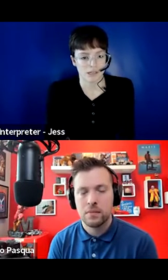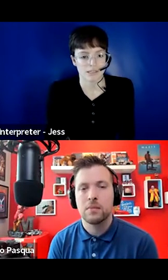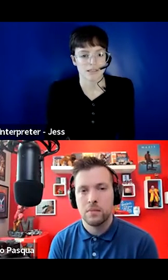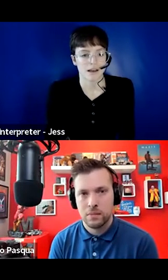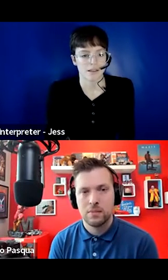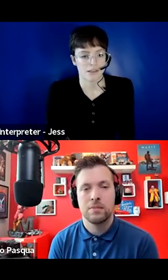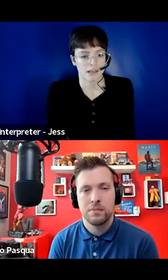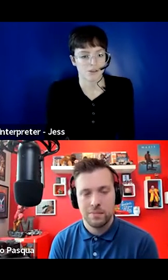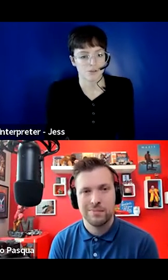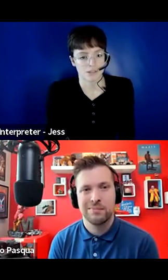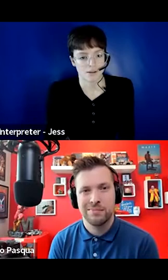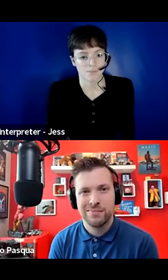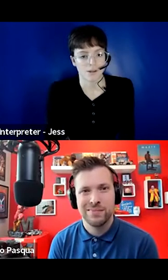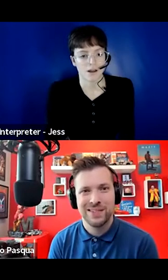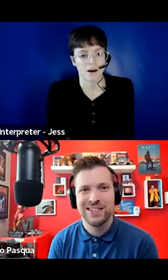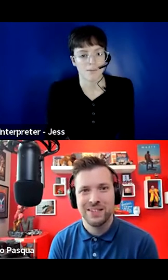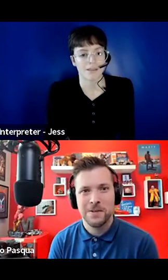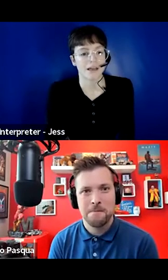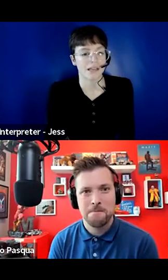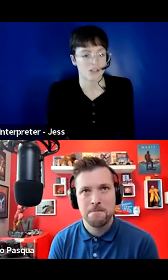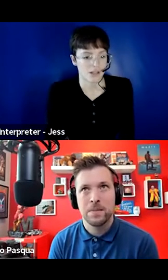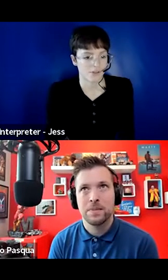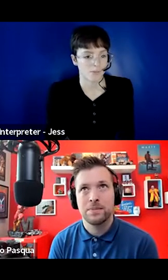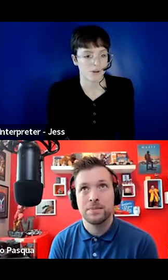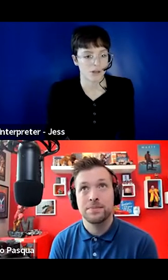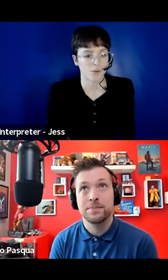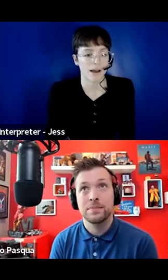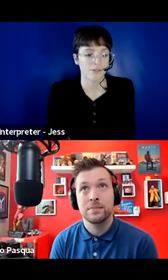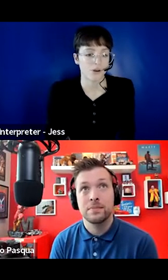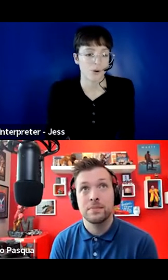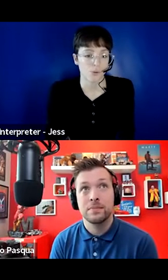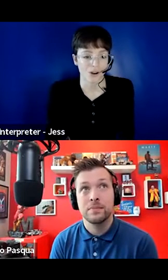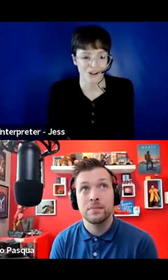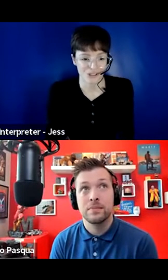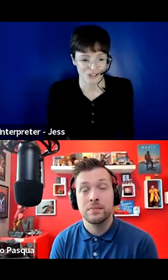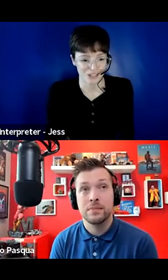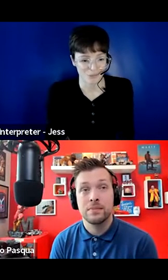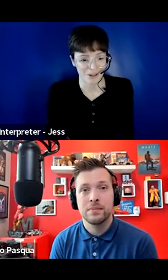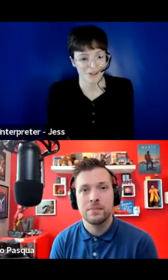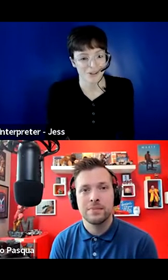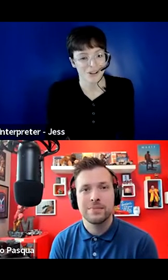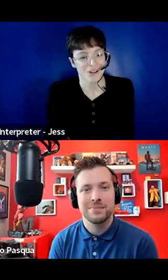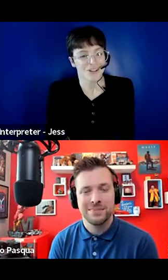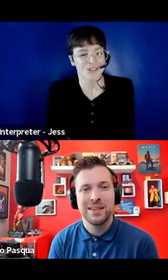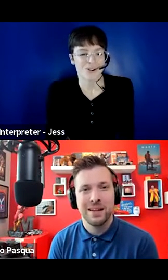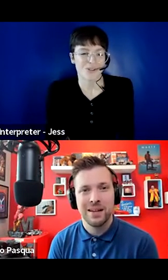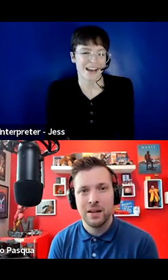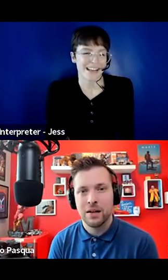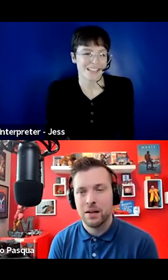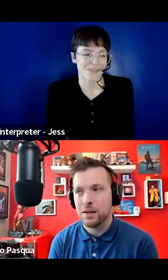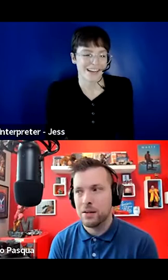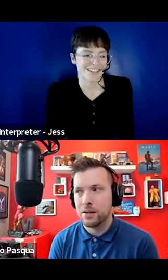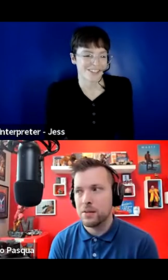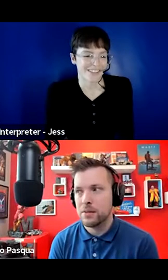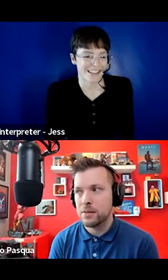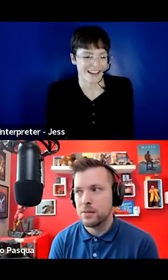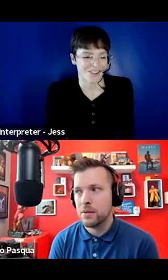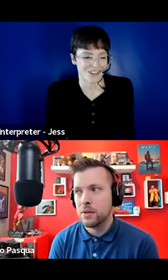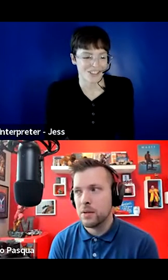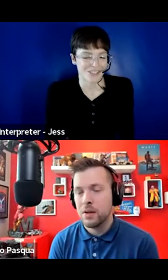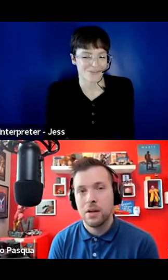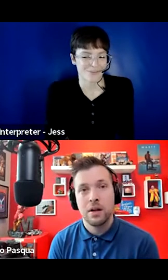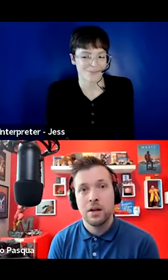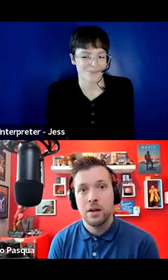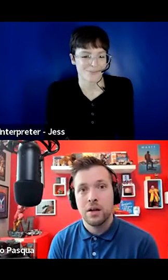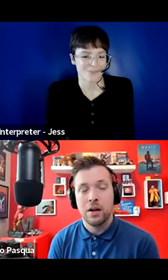communities that use them and that each deaf community will have their own culture as well. So, that is my answer with that